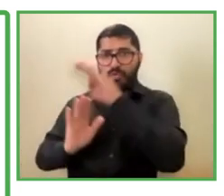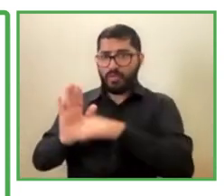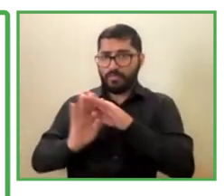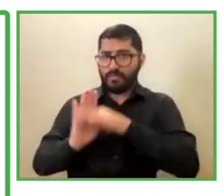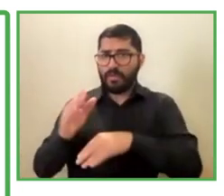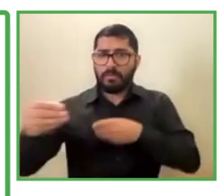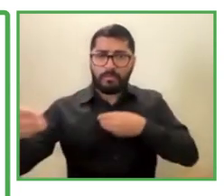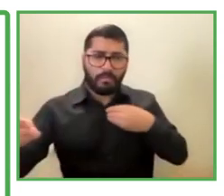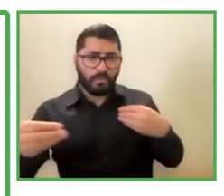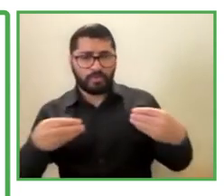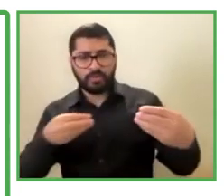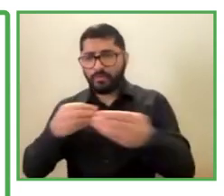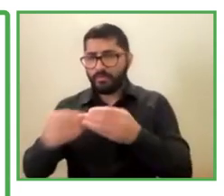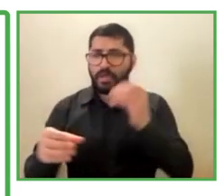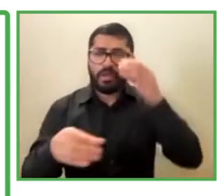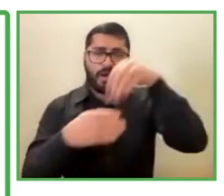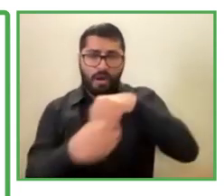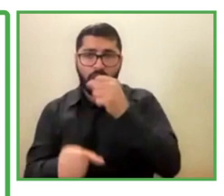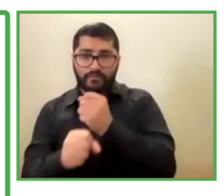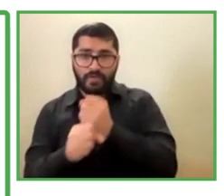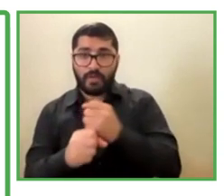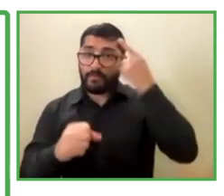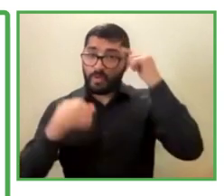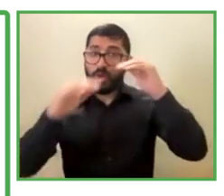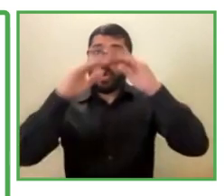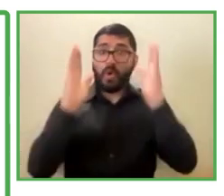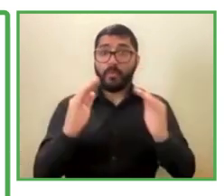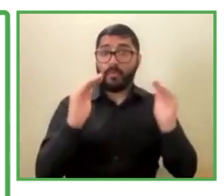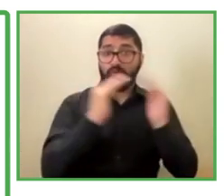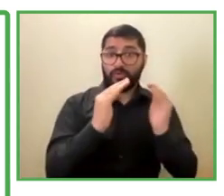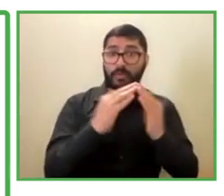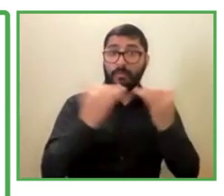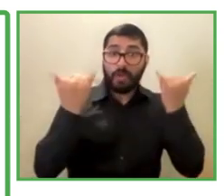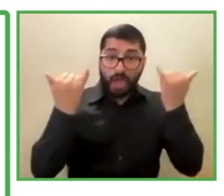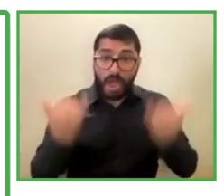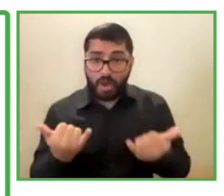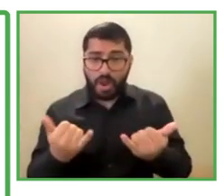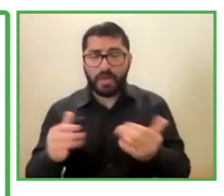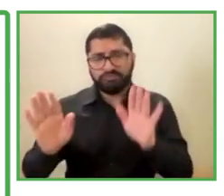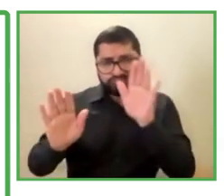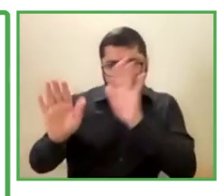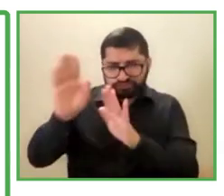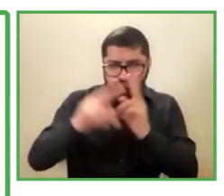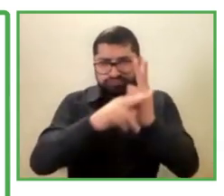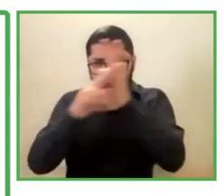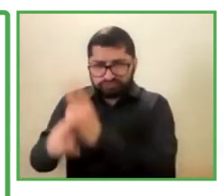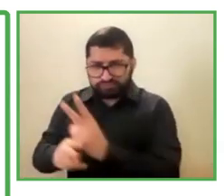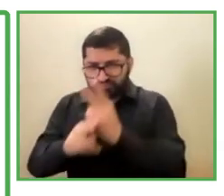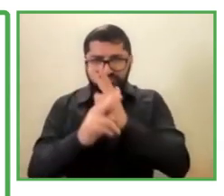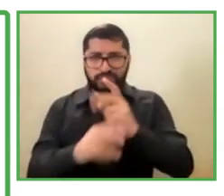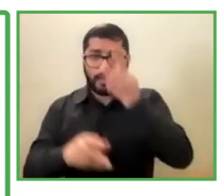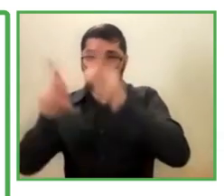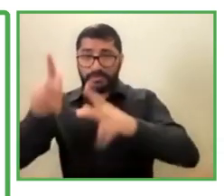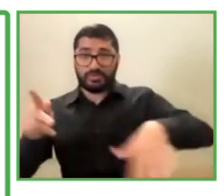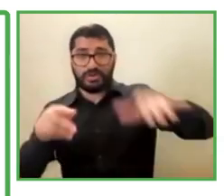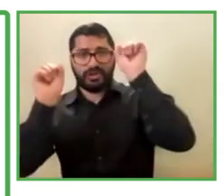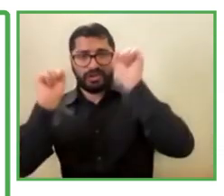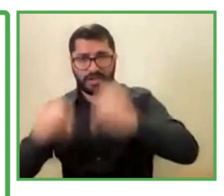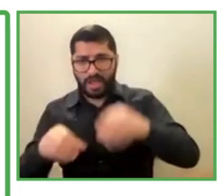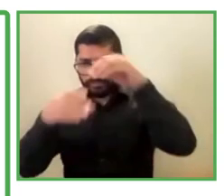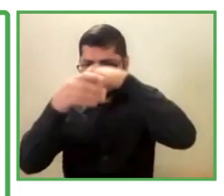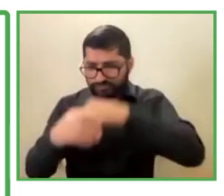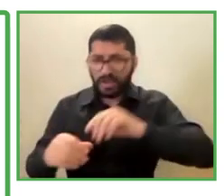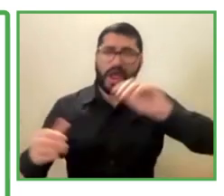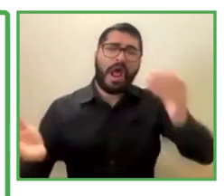Flexible hour programs for telework. And to protect. Our people. We perform that